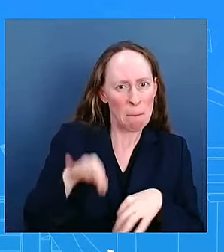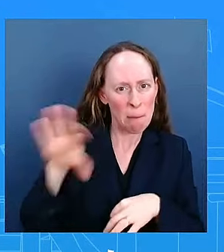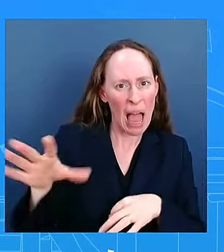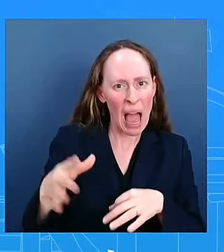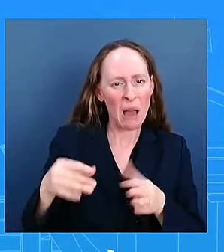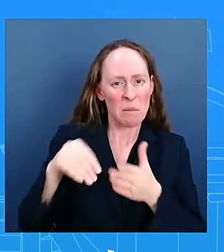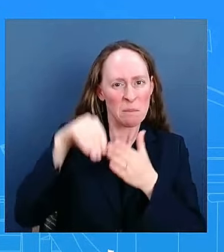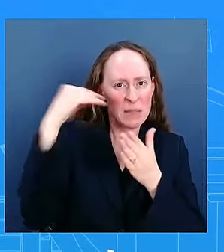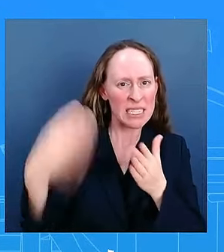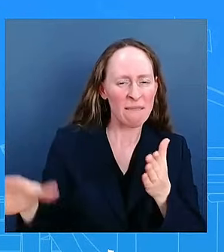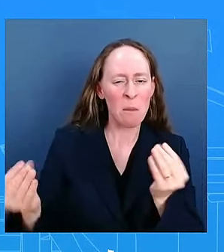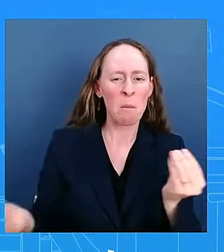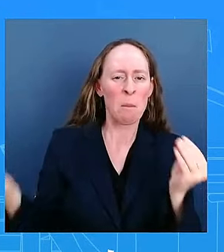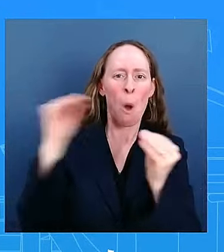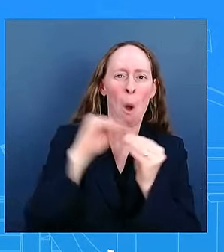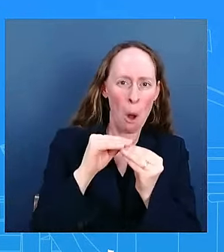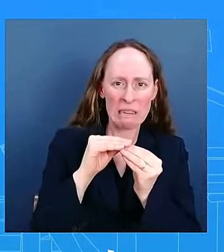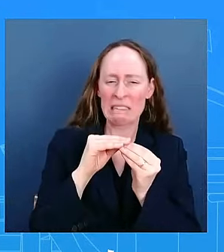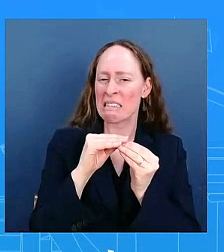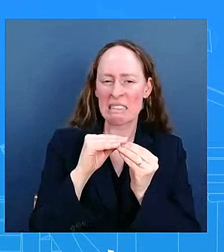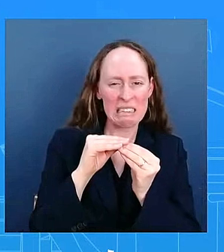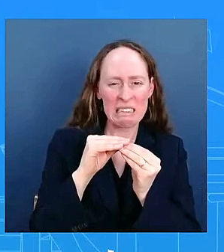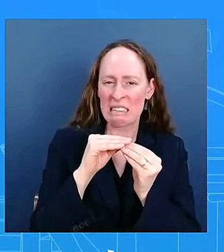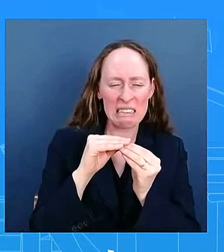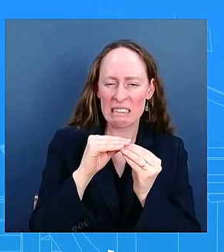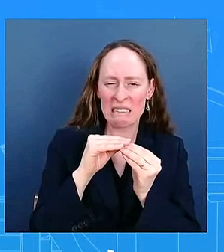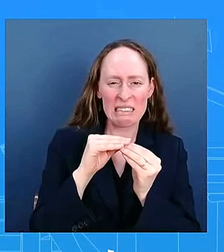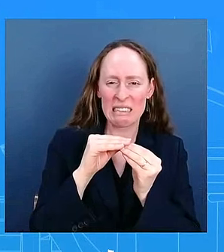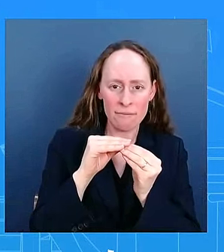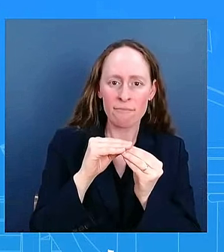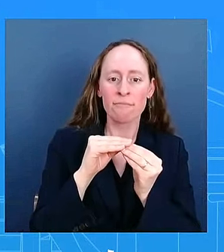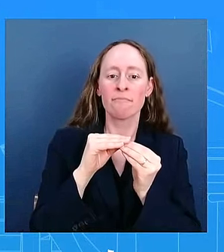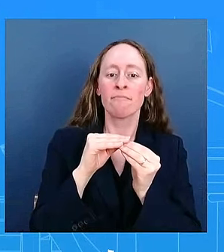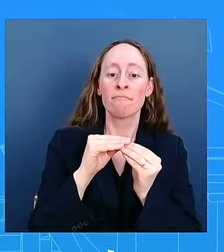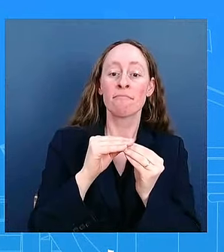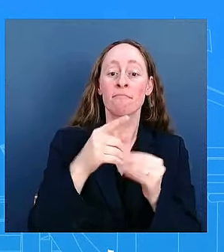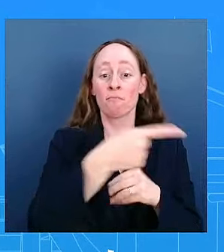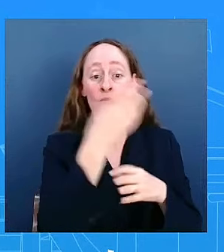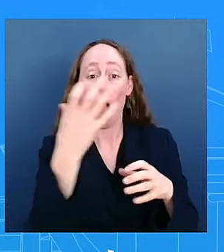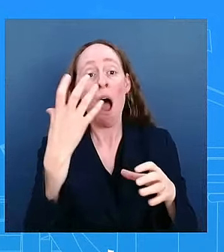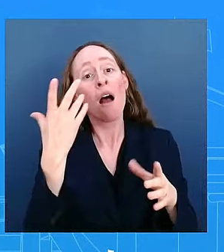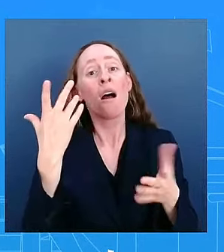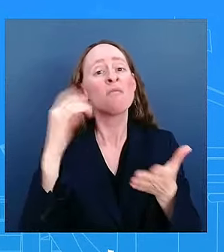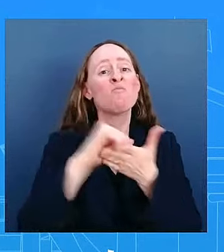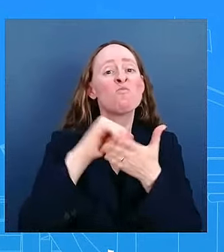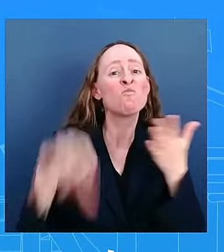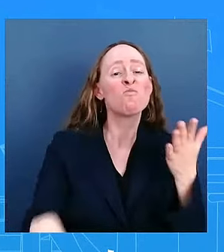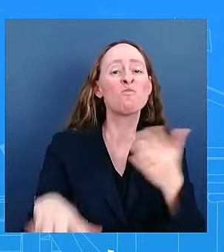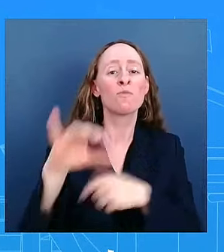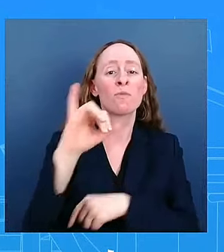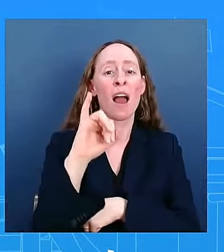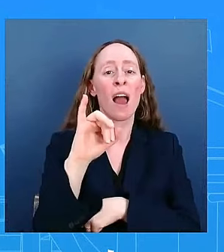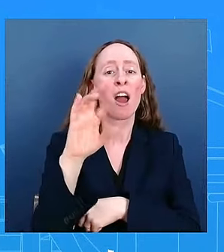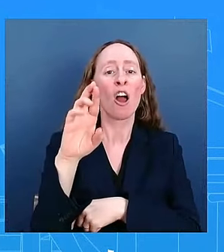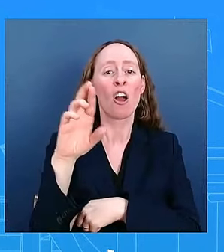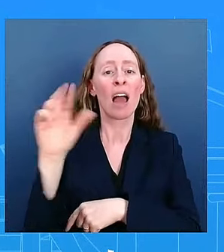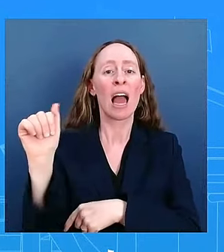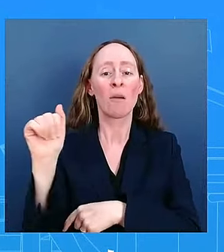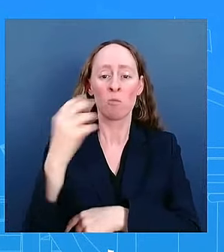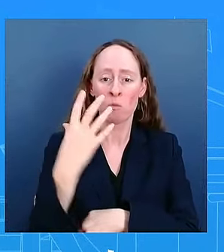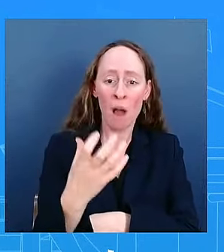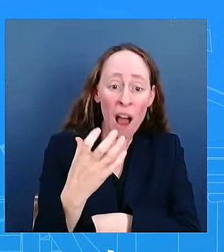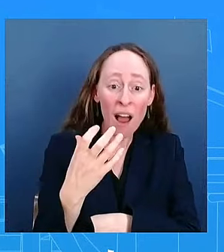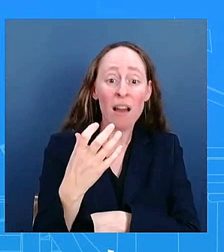the ira uh now you're talking about taking a direct hit on measures that are actively in place legislative